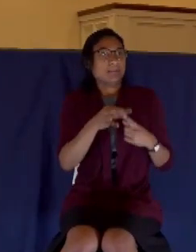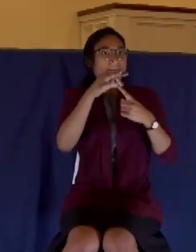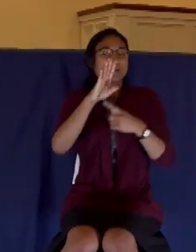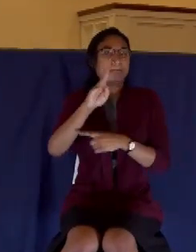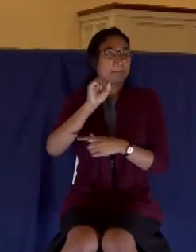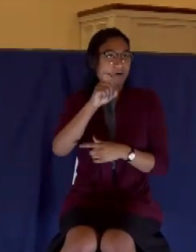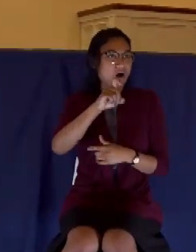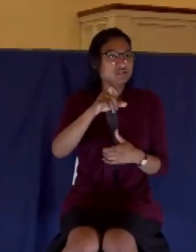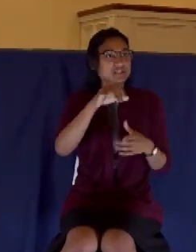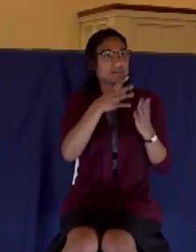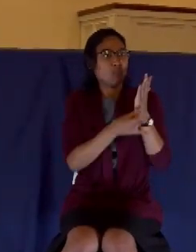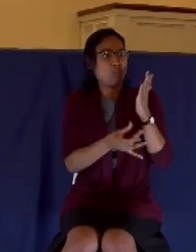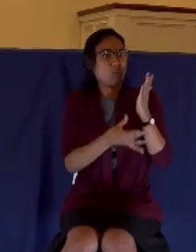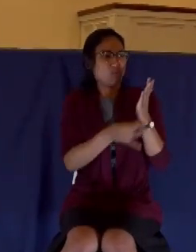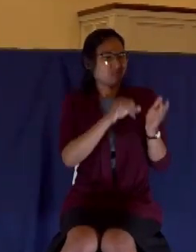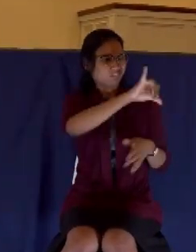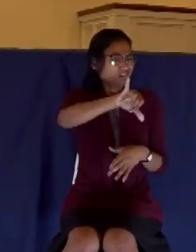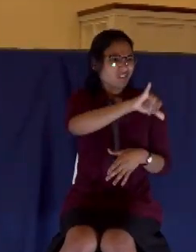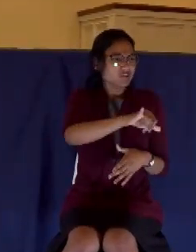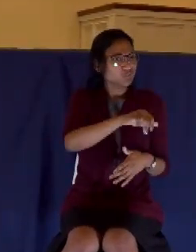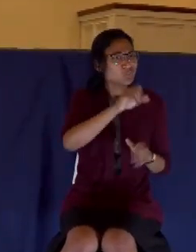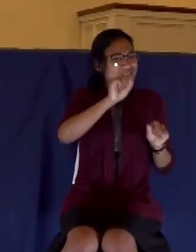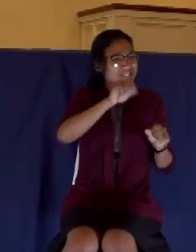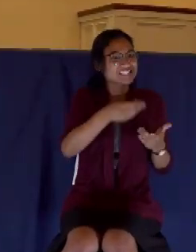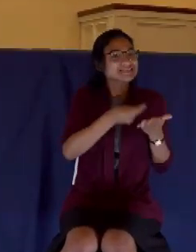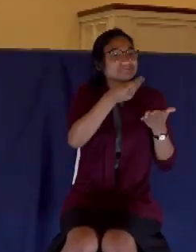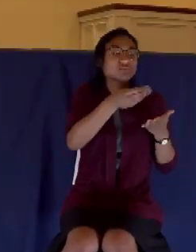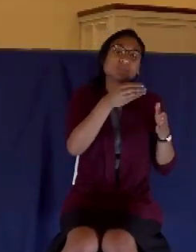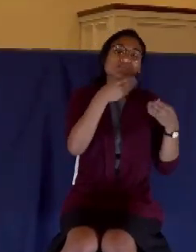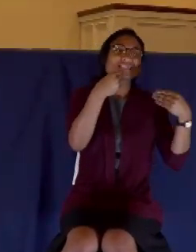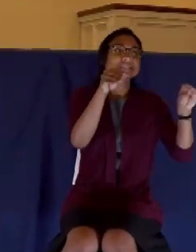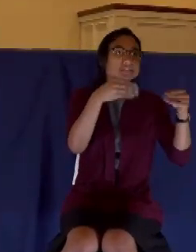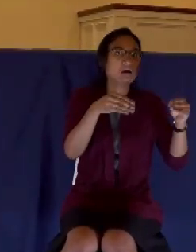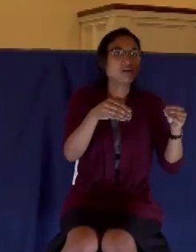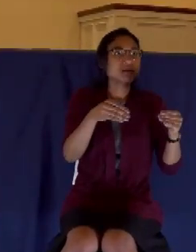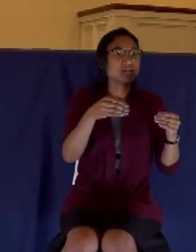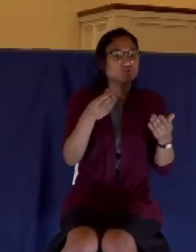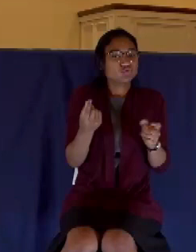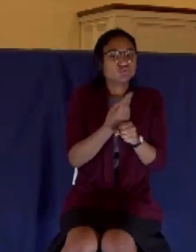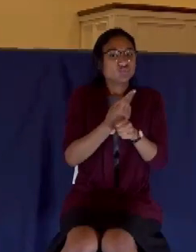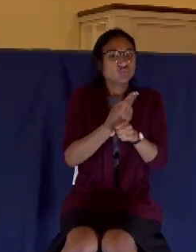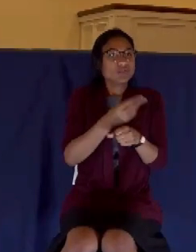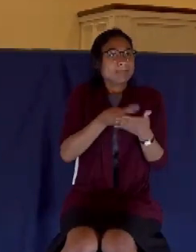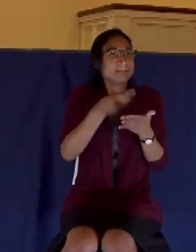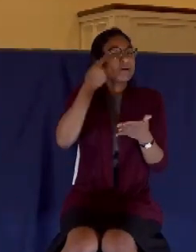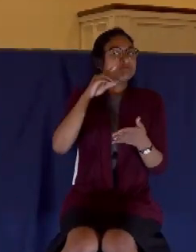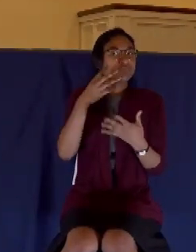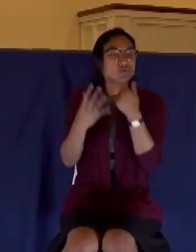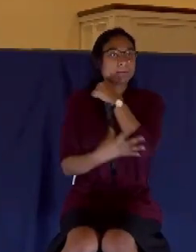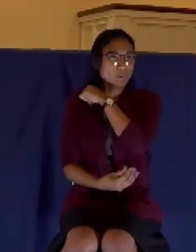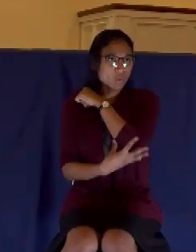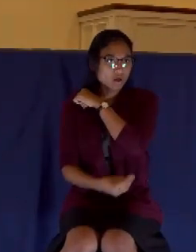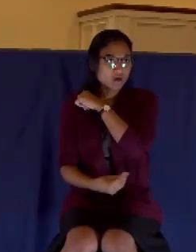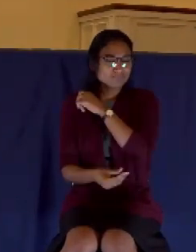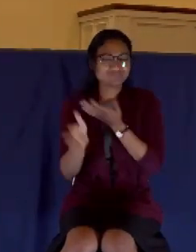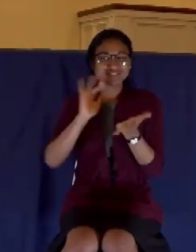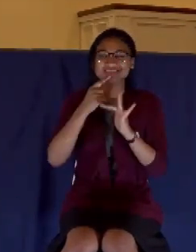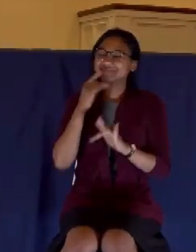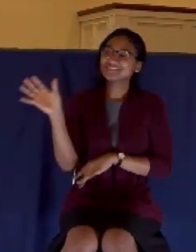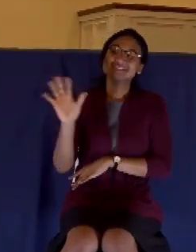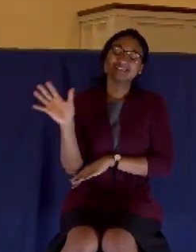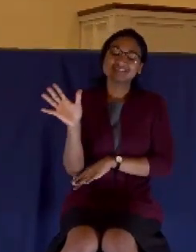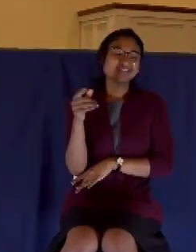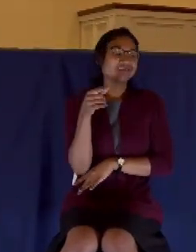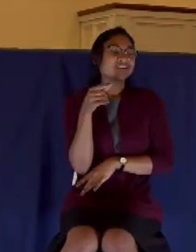She has brought a good work on me, for ye have the poor with you always, and whensoever ye will, ye may do to them good. But